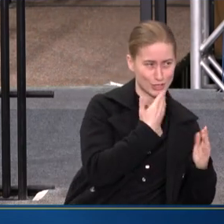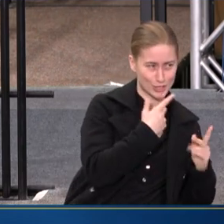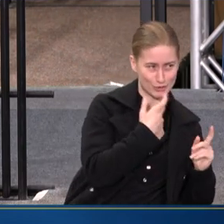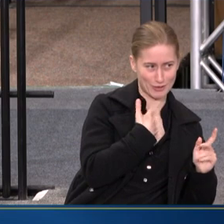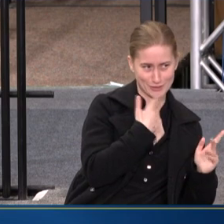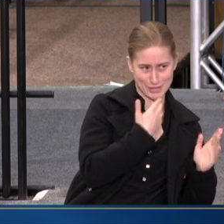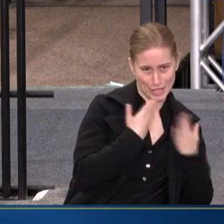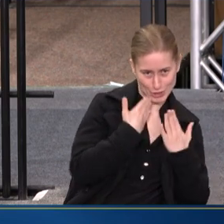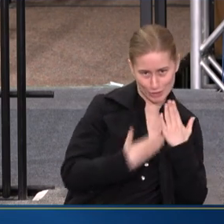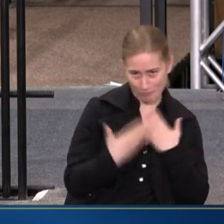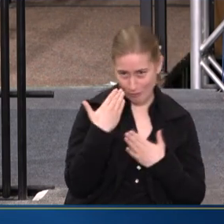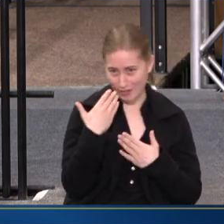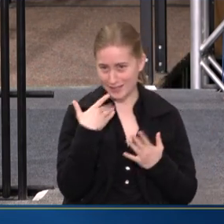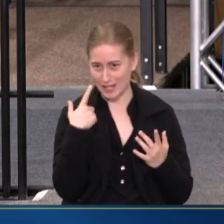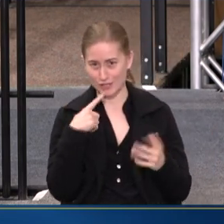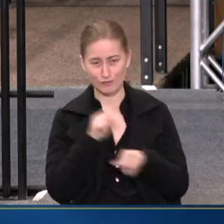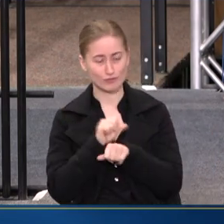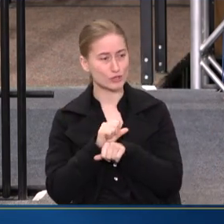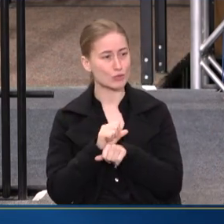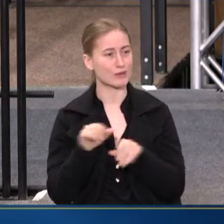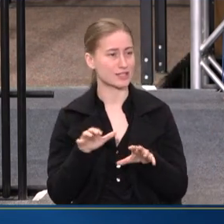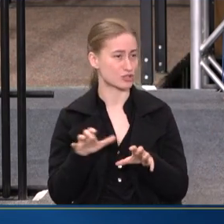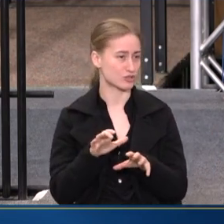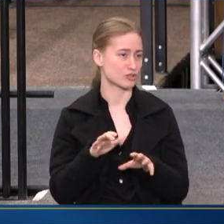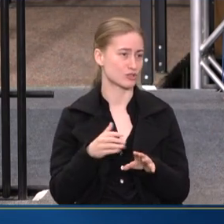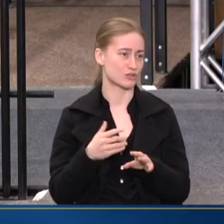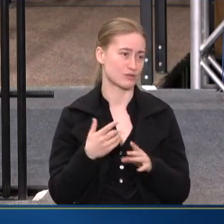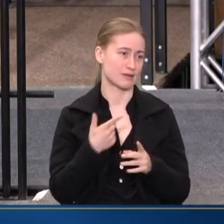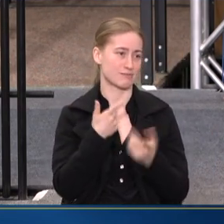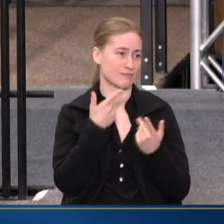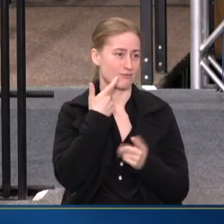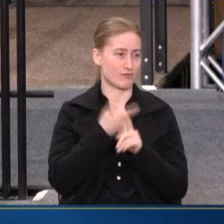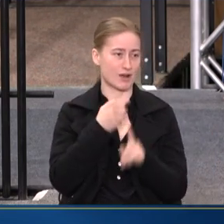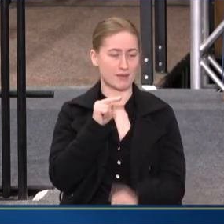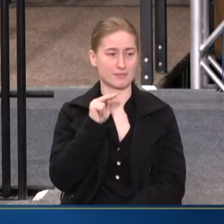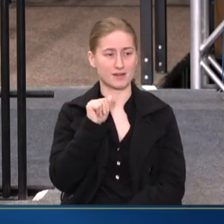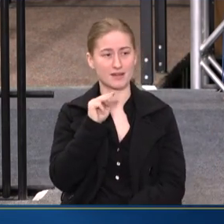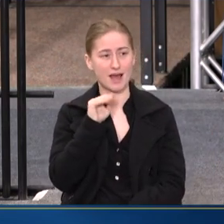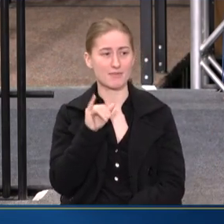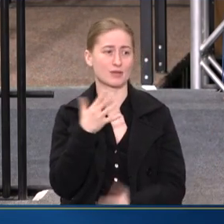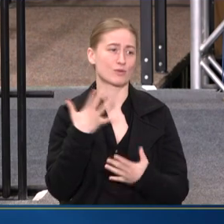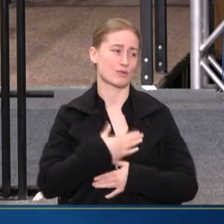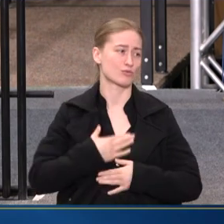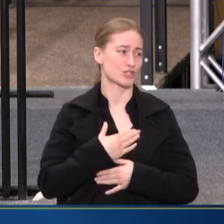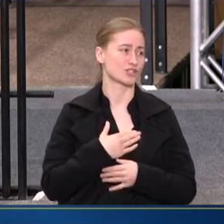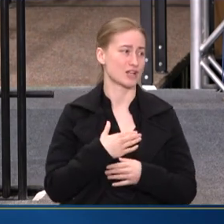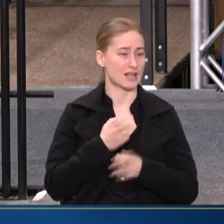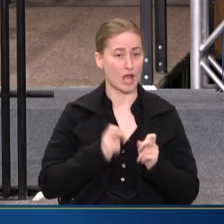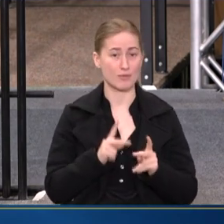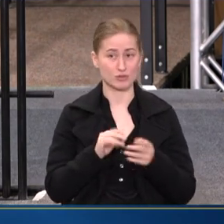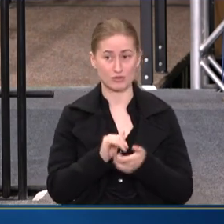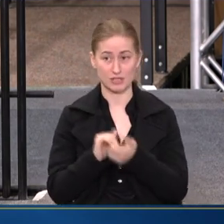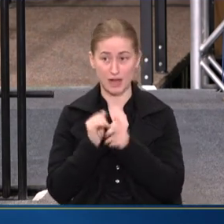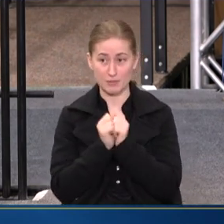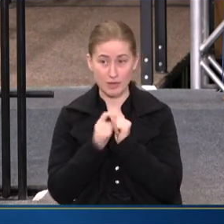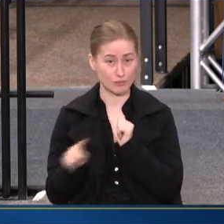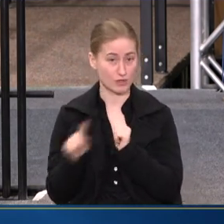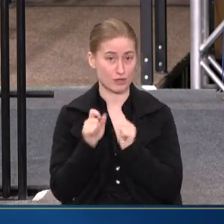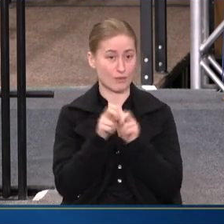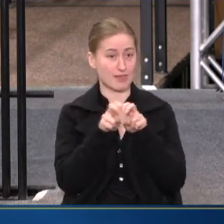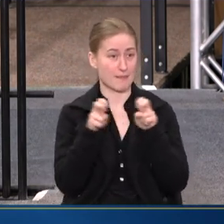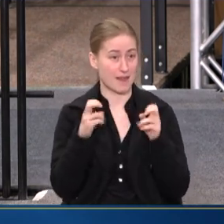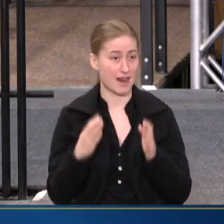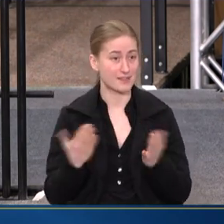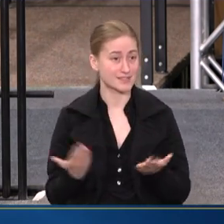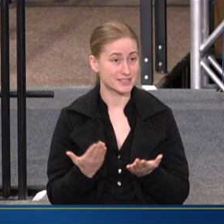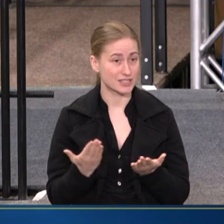MORNING TO YOU. THANK YOU FOR THE WORK THAT YOU DO. AND ON BEHALF OF NAMI, WE JUST APPRECIATE THE OPPORTUNITY TO COLLABORATE WITH YOU AND WITH OUR PANELISTS